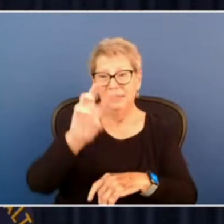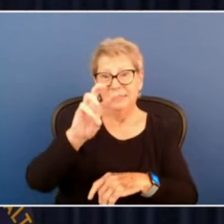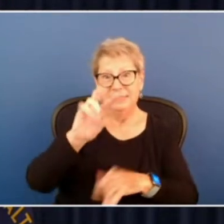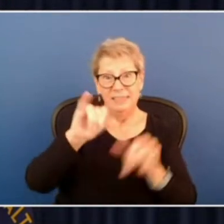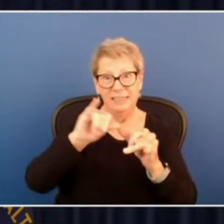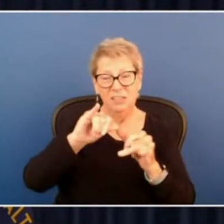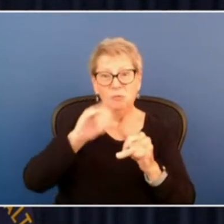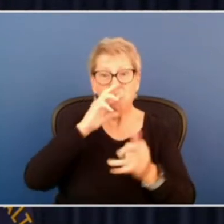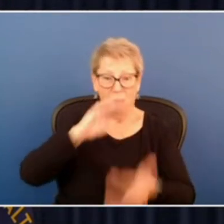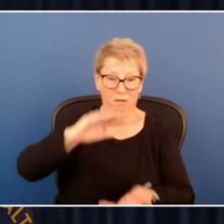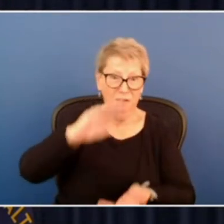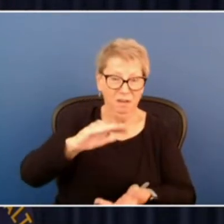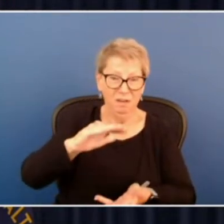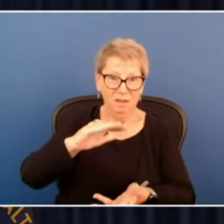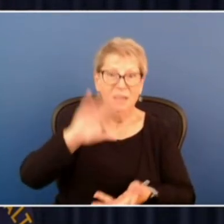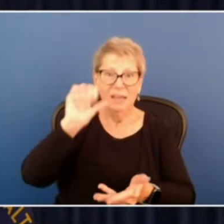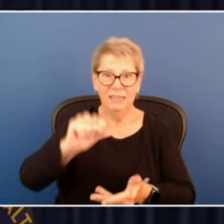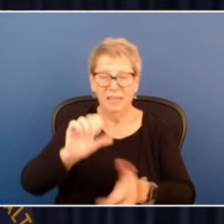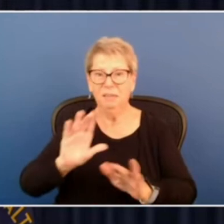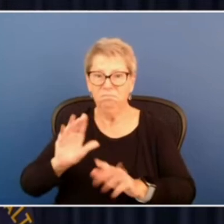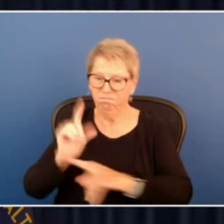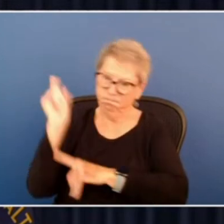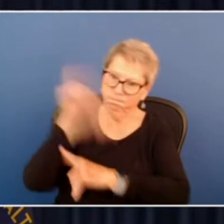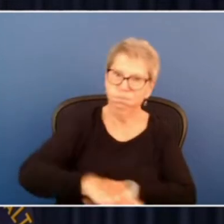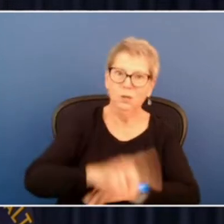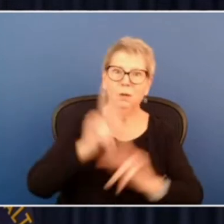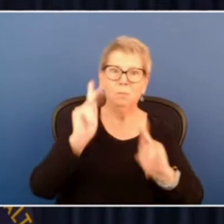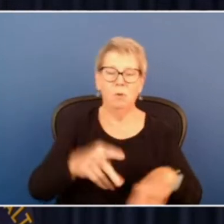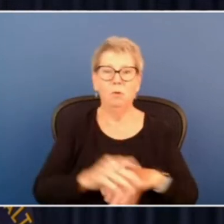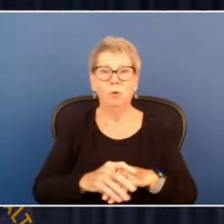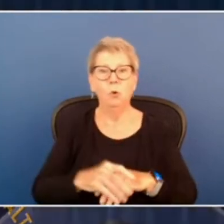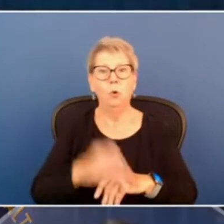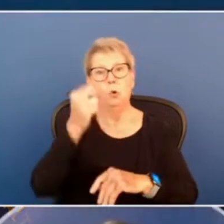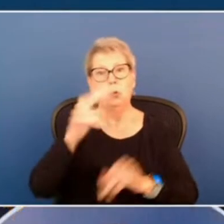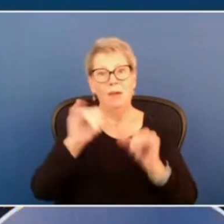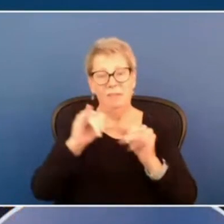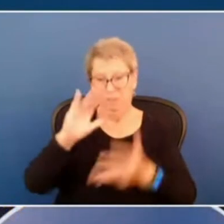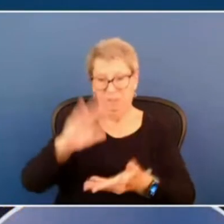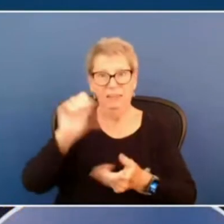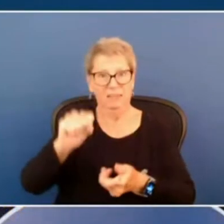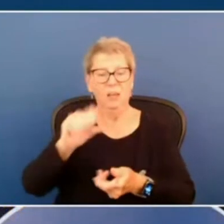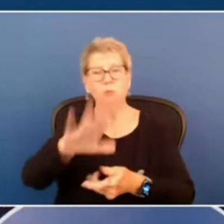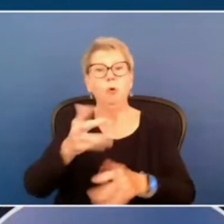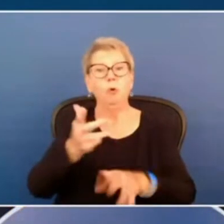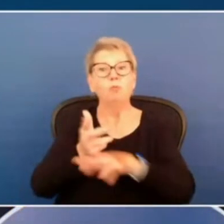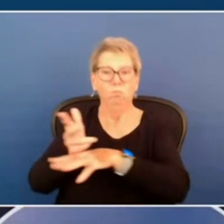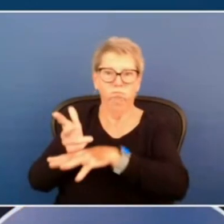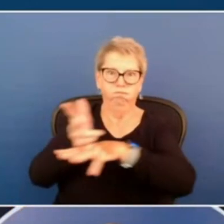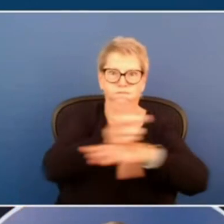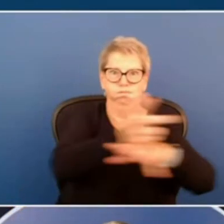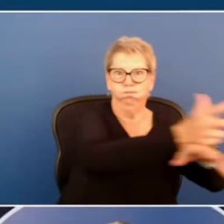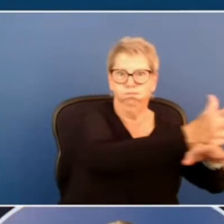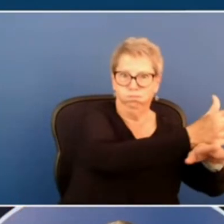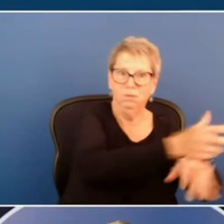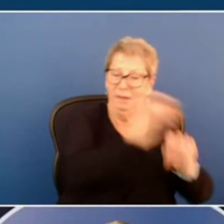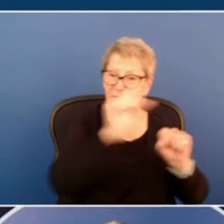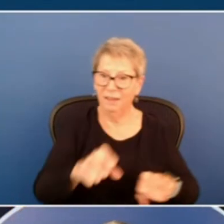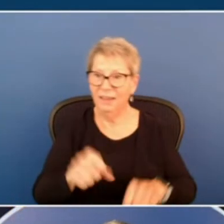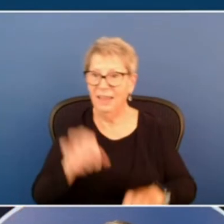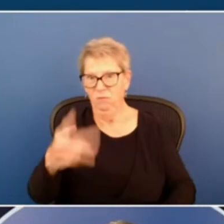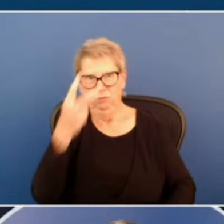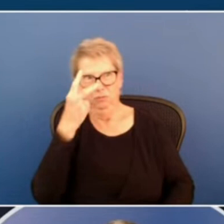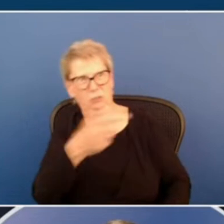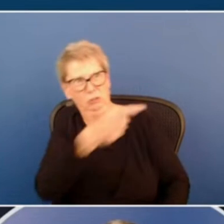can knock over an adult. Twelve inches can carry away most vehicles. If you encounter a flooded road,